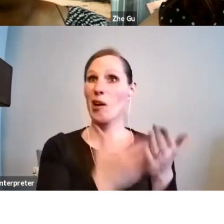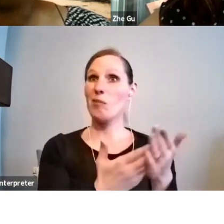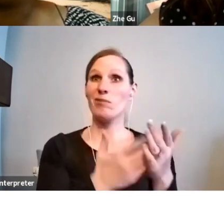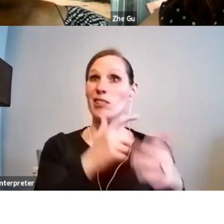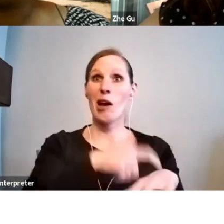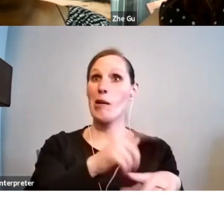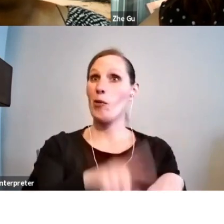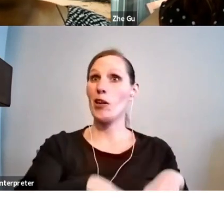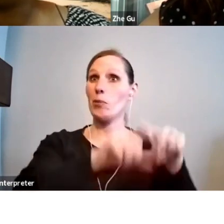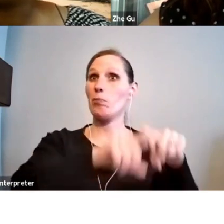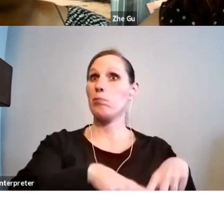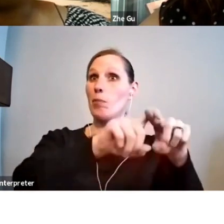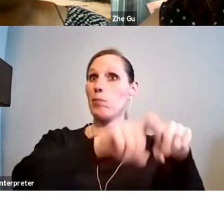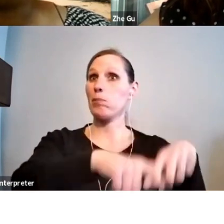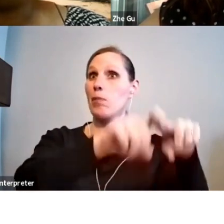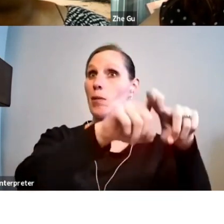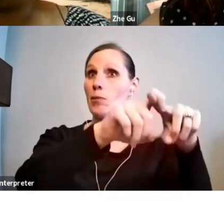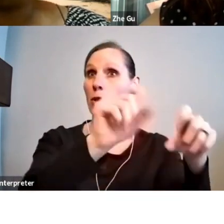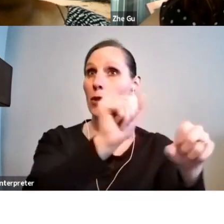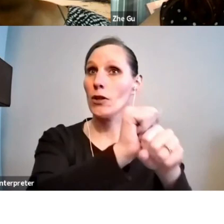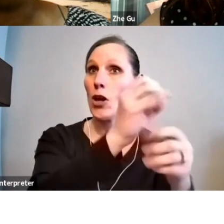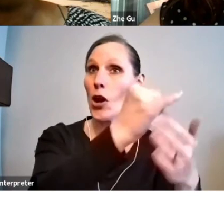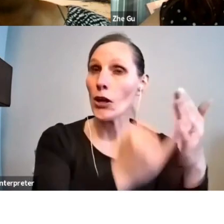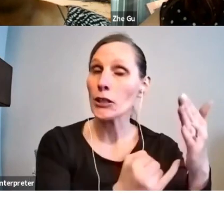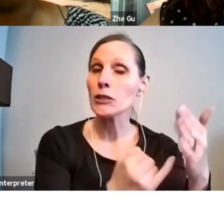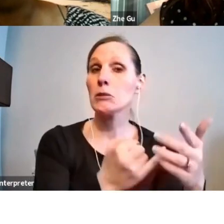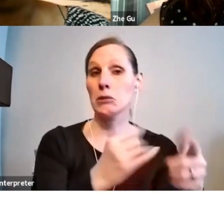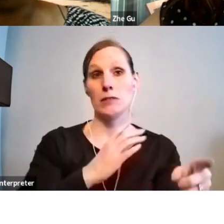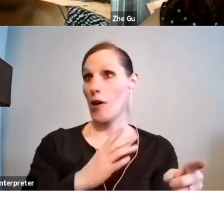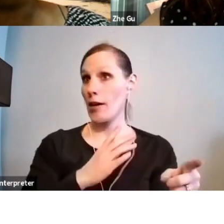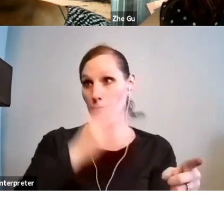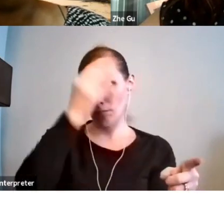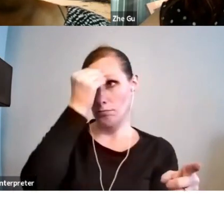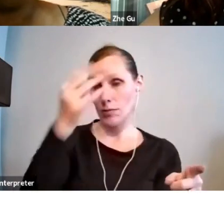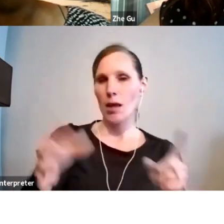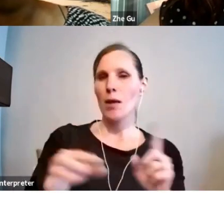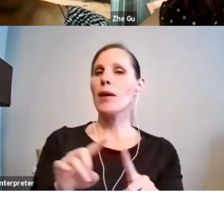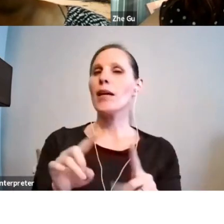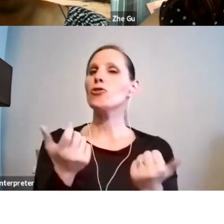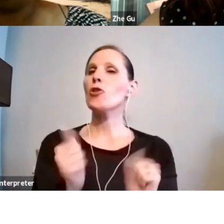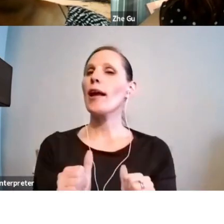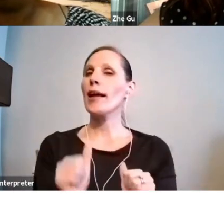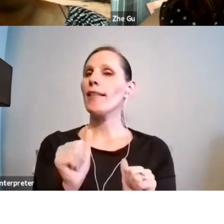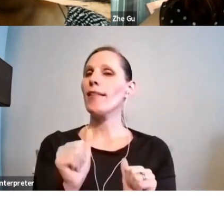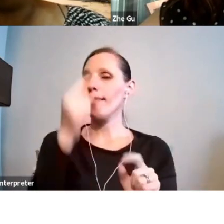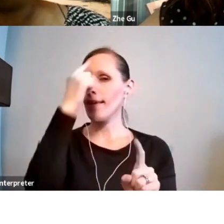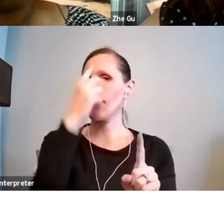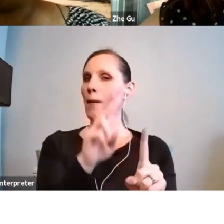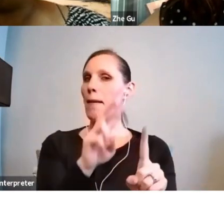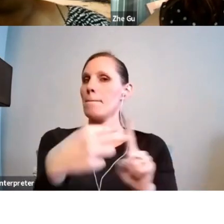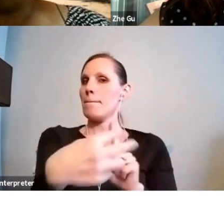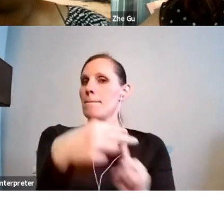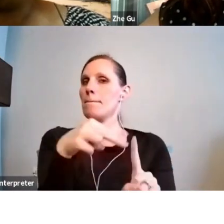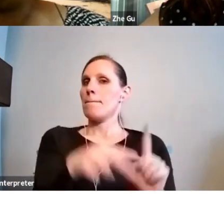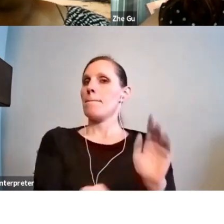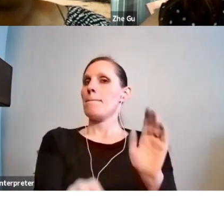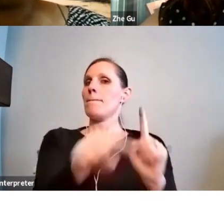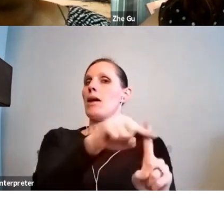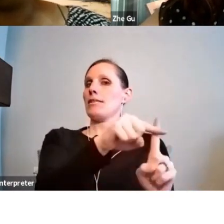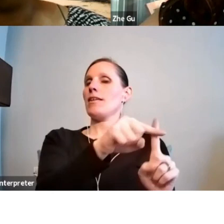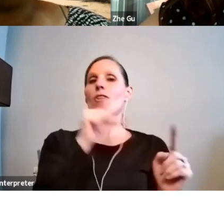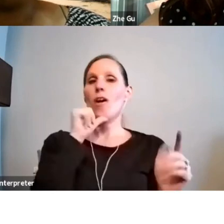But I would always try to cast things maybe in a, in a positive light, um, and rather than, um,